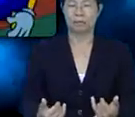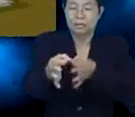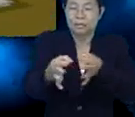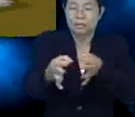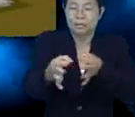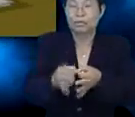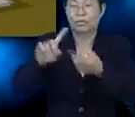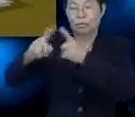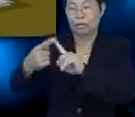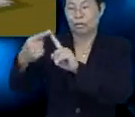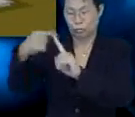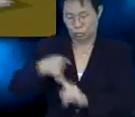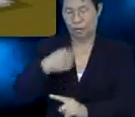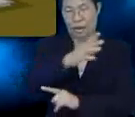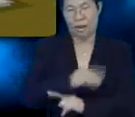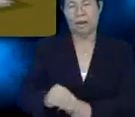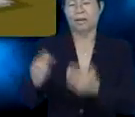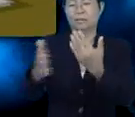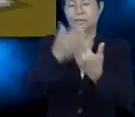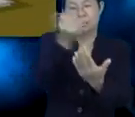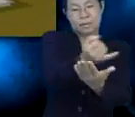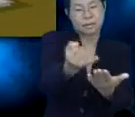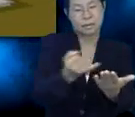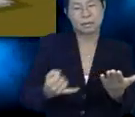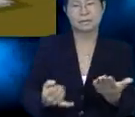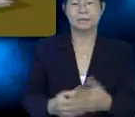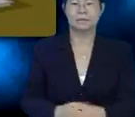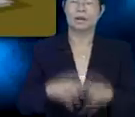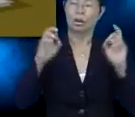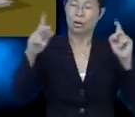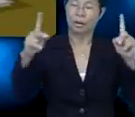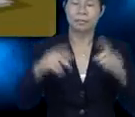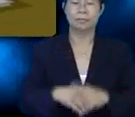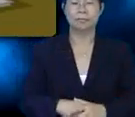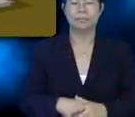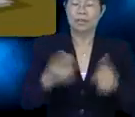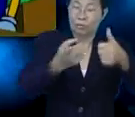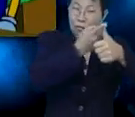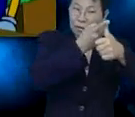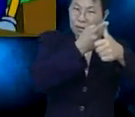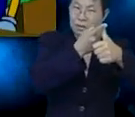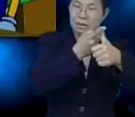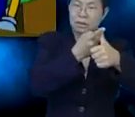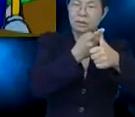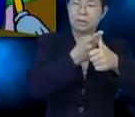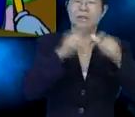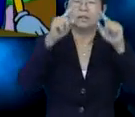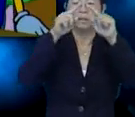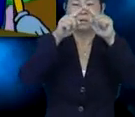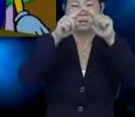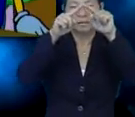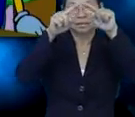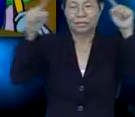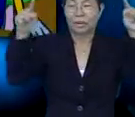Okay, now, describe your friends to me and I'll make some simple sketches. Okay, the